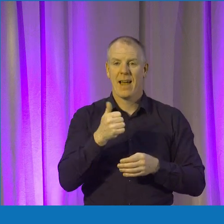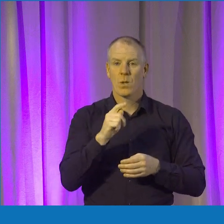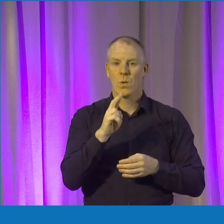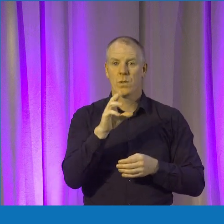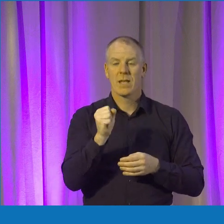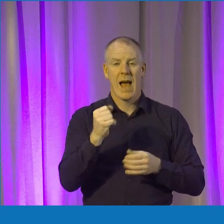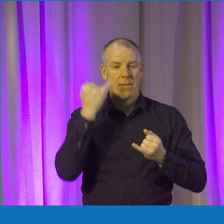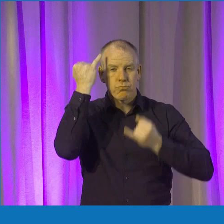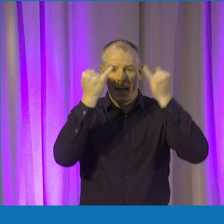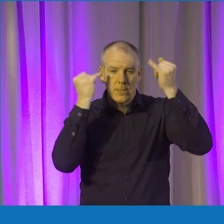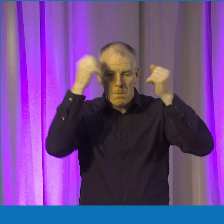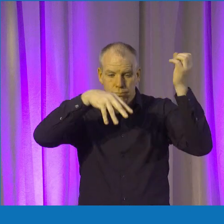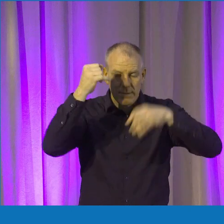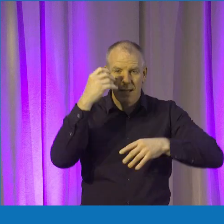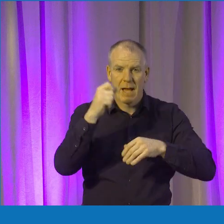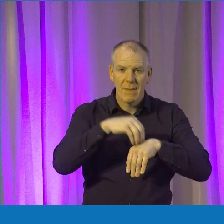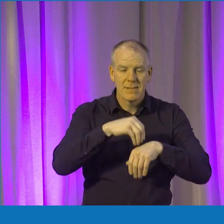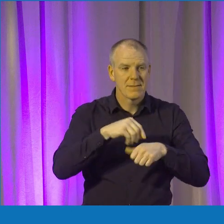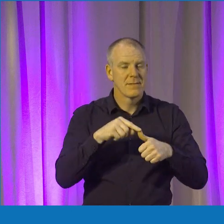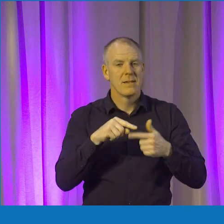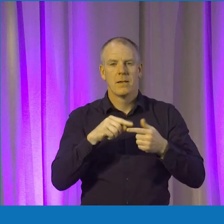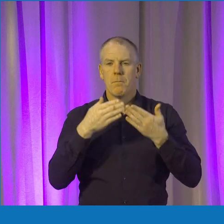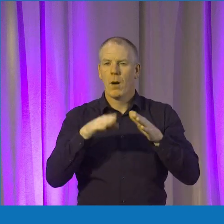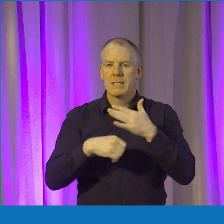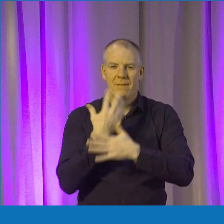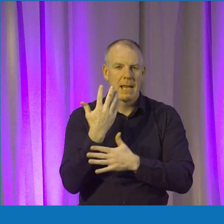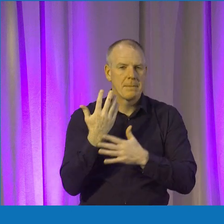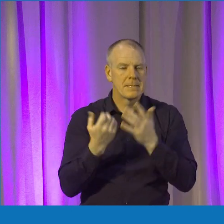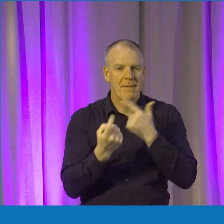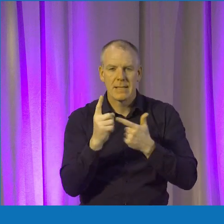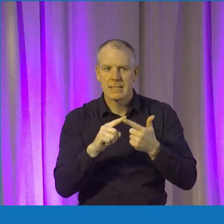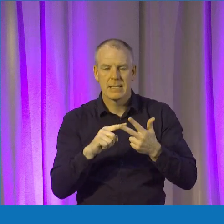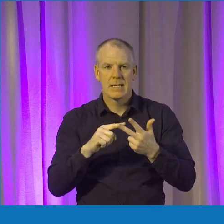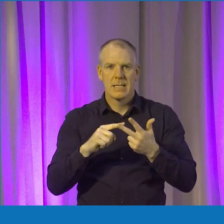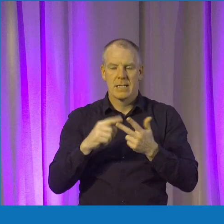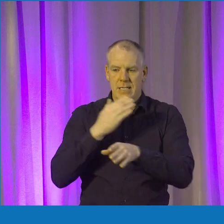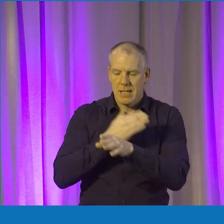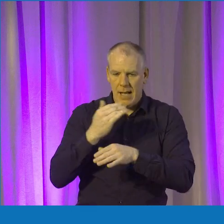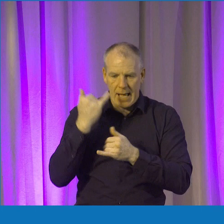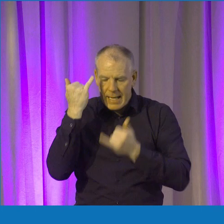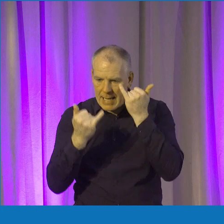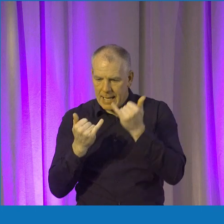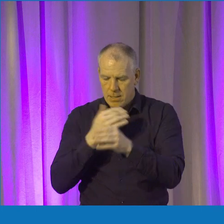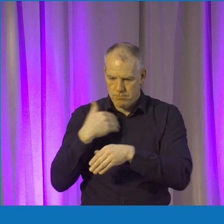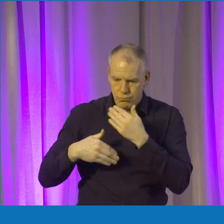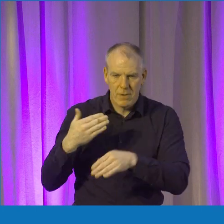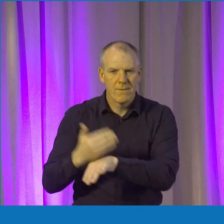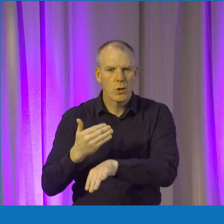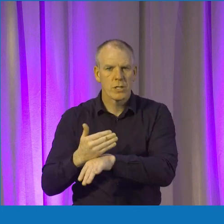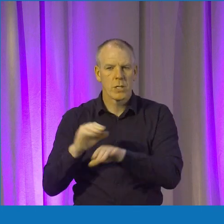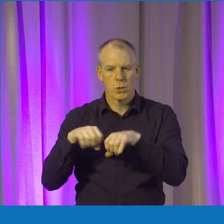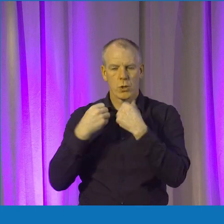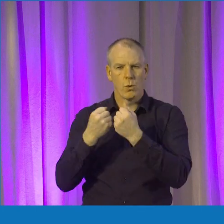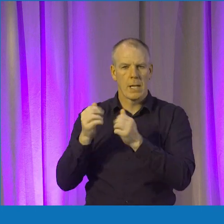brainstorming events, project development events, know, kind of what you were saying, getting ideas up and running and kind of fully functioning social